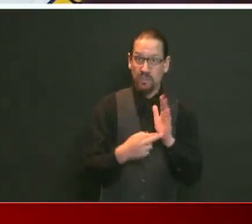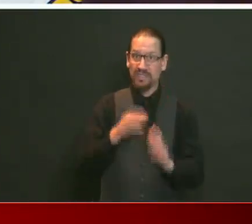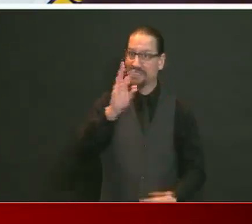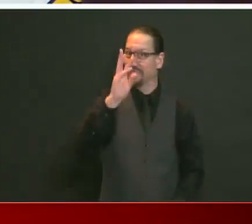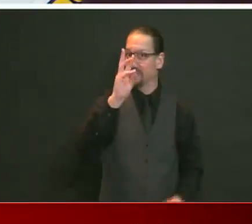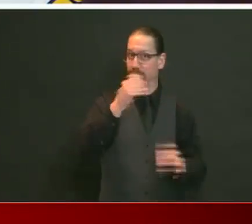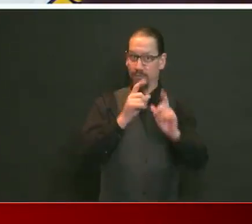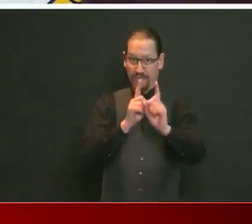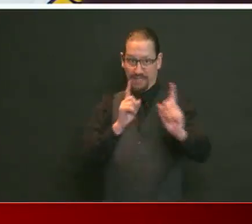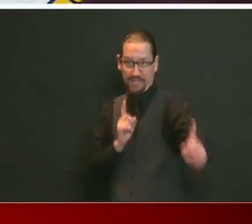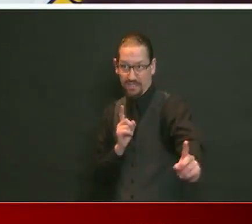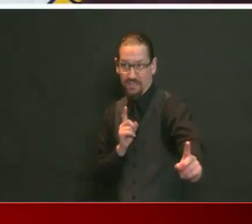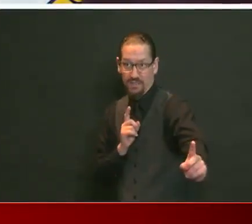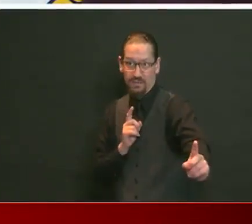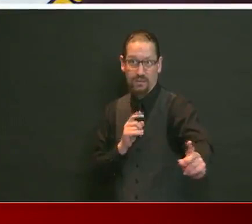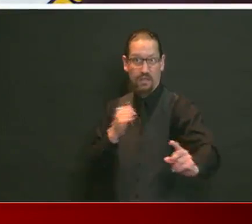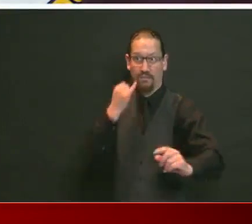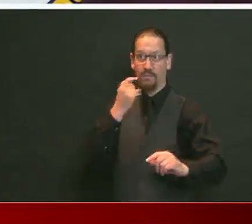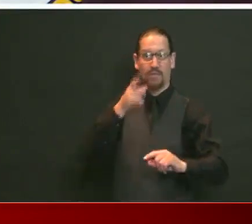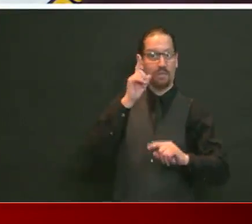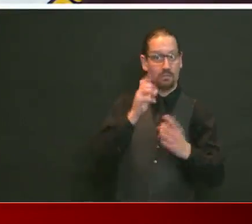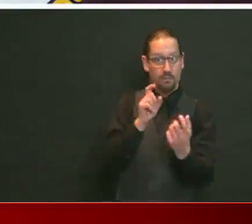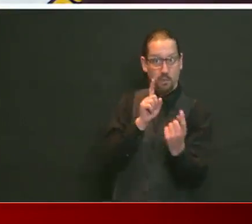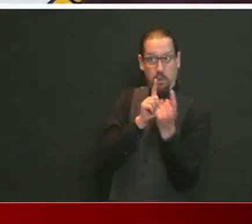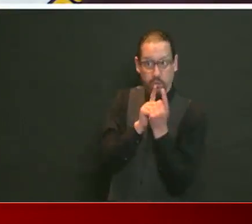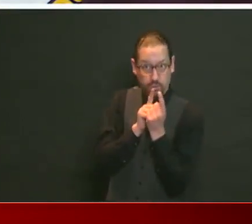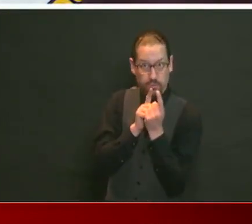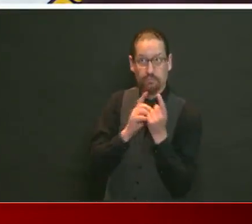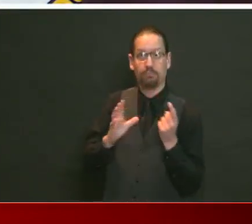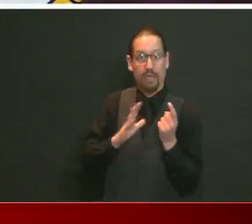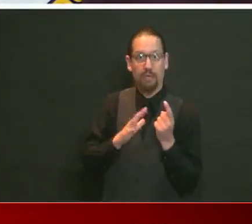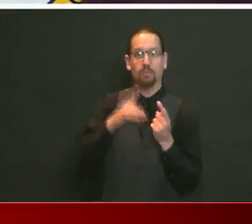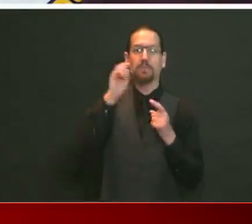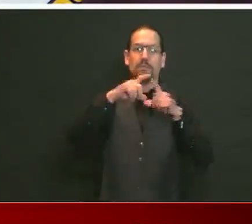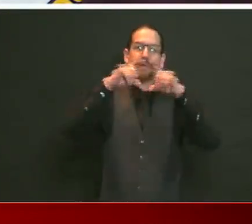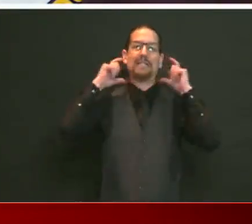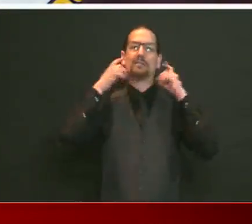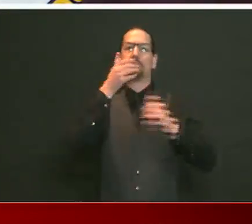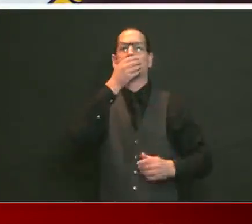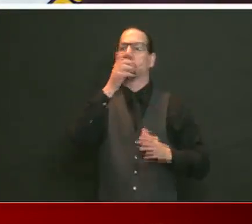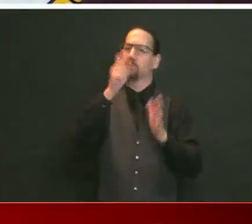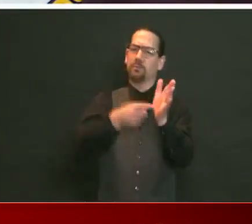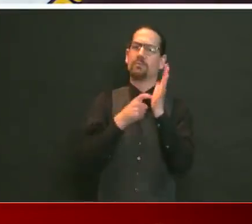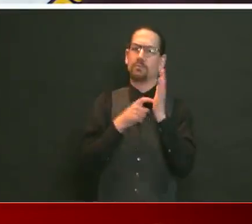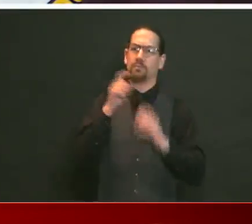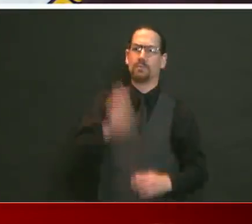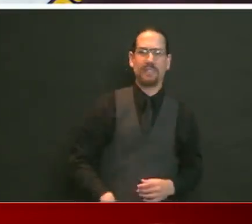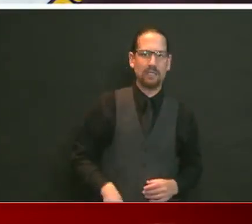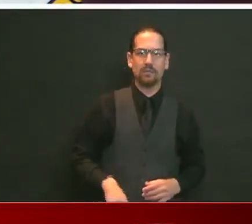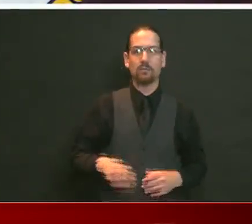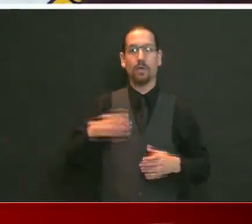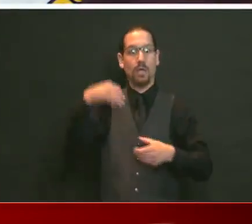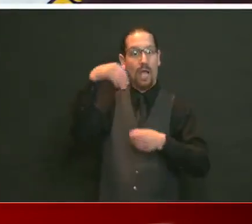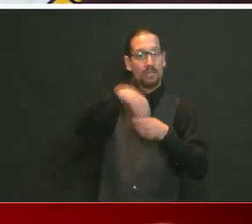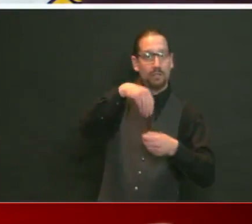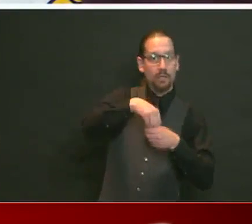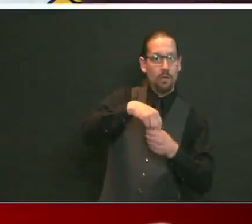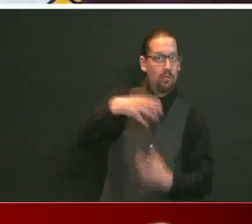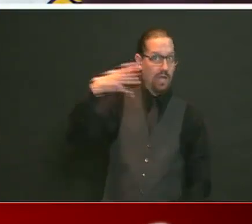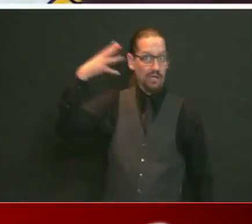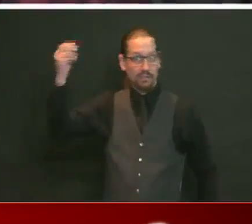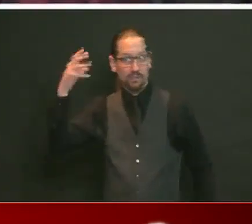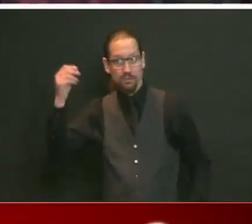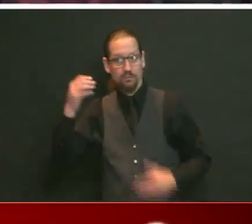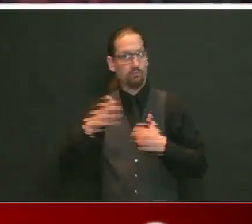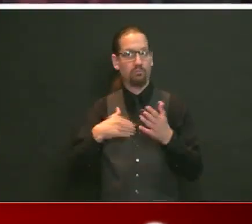apart, you better be wearing a mask. You know what's different inside versus outside. So certain common sense has to prevail. You said, Brian, that